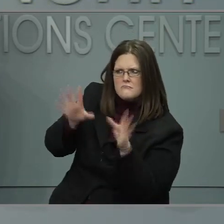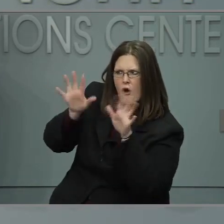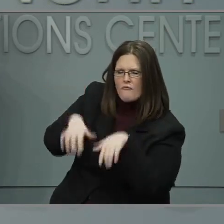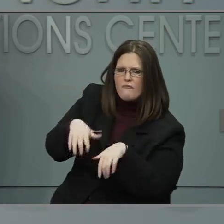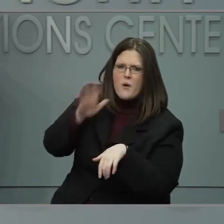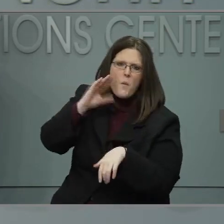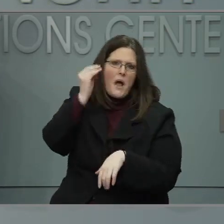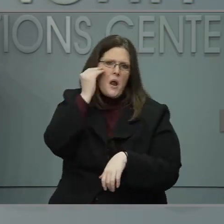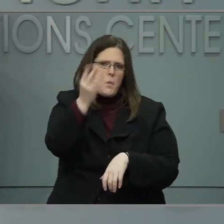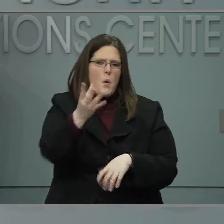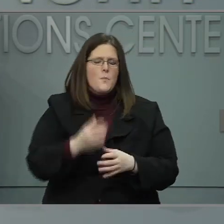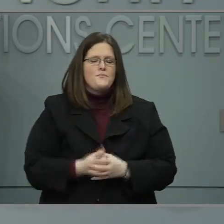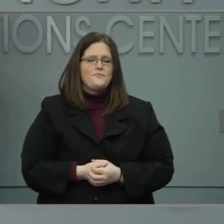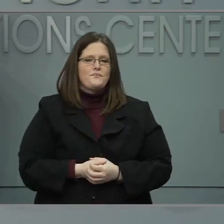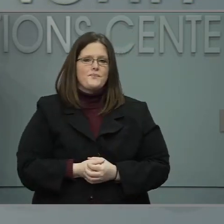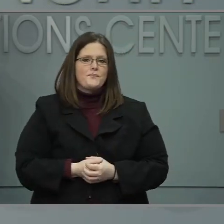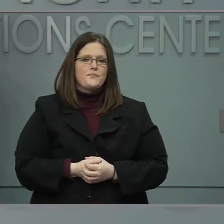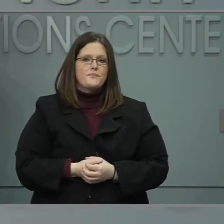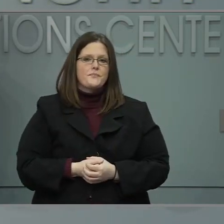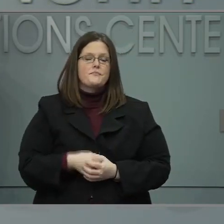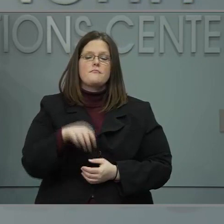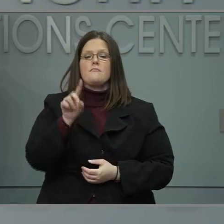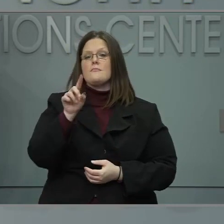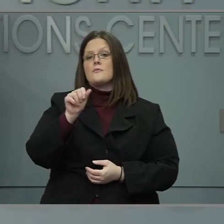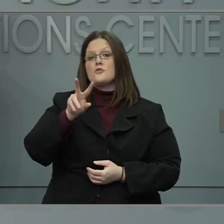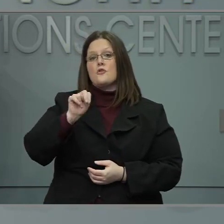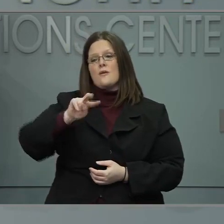We have a follow-up. Dawn Vaughn, News & Observer.